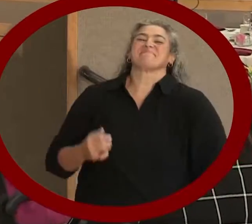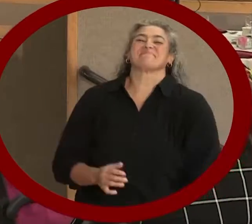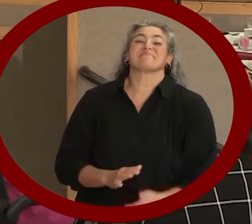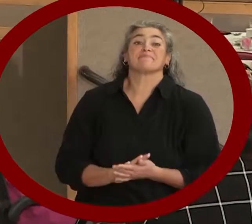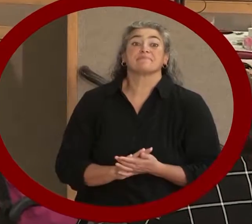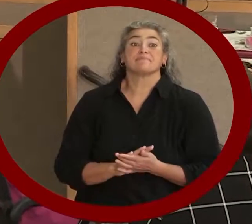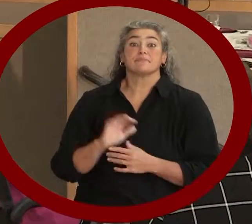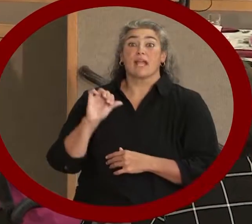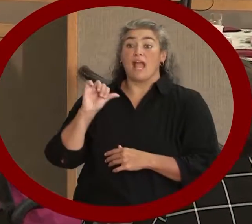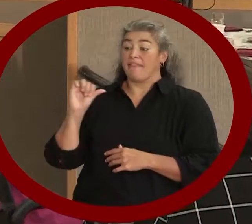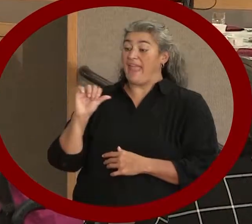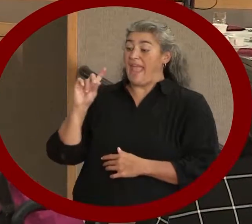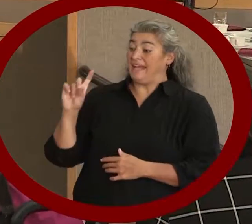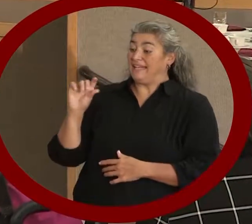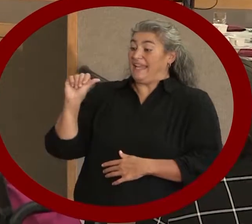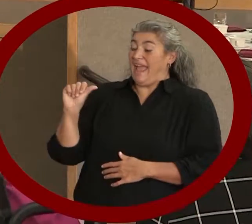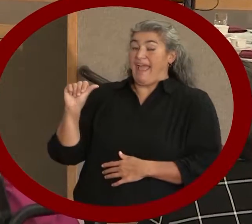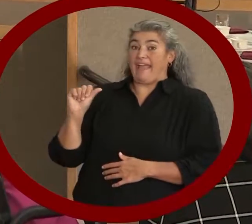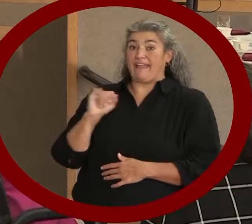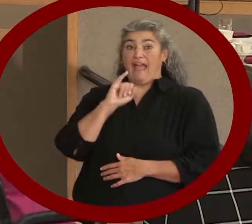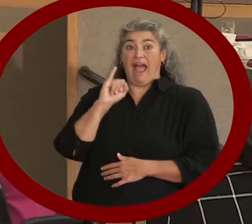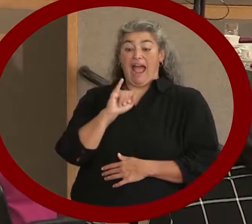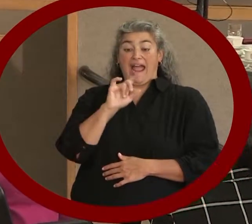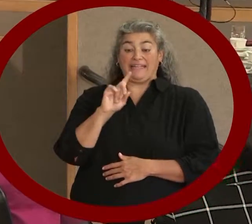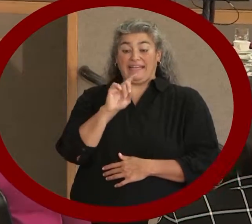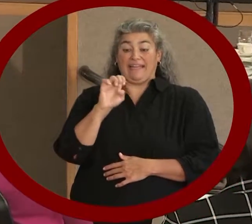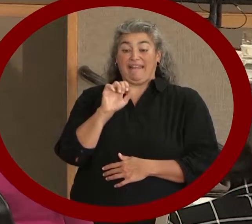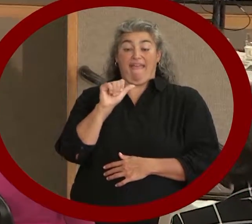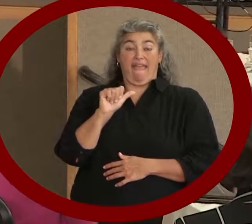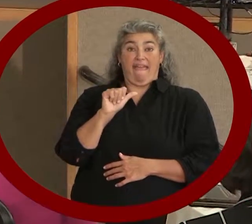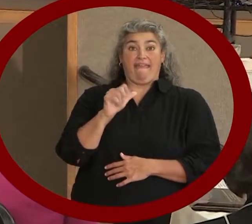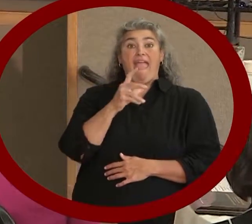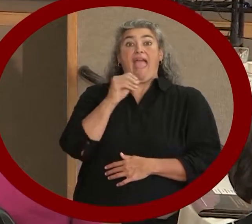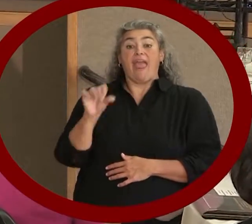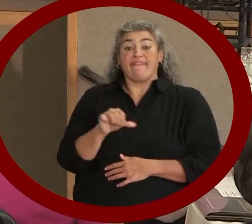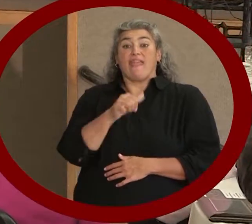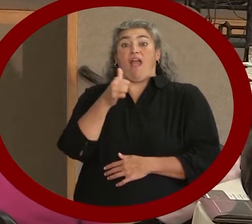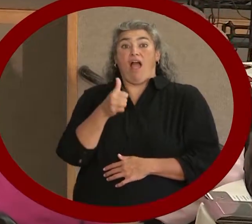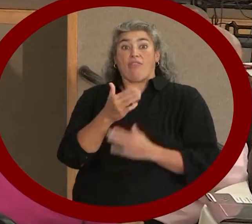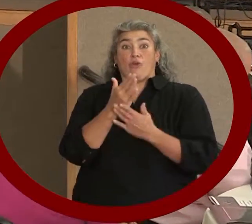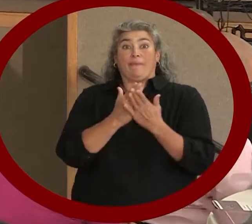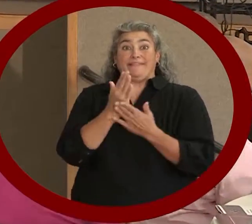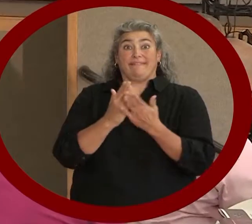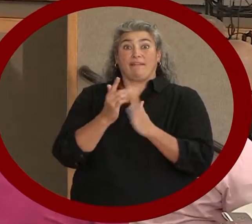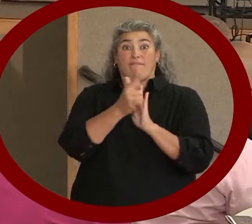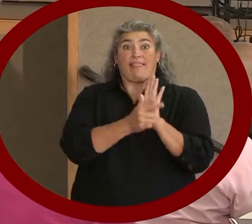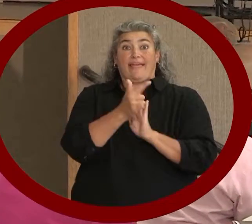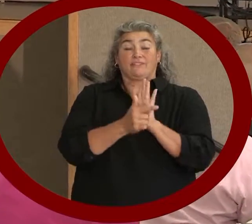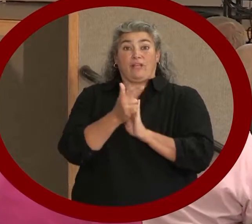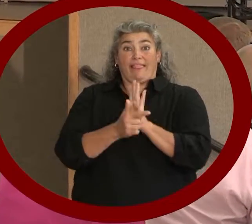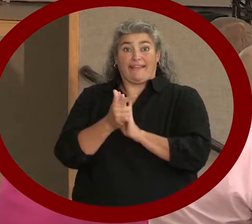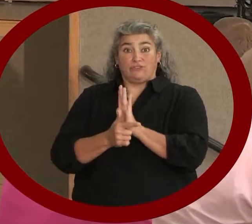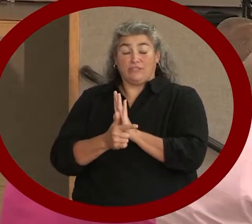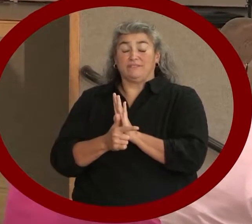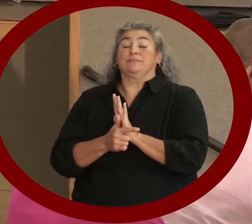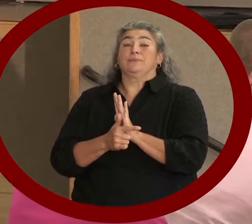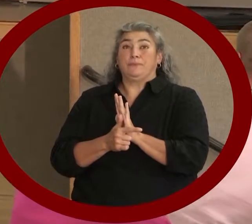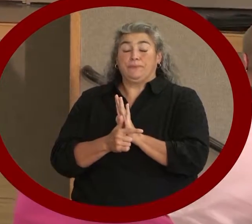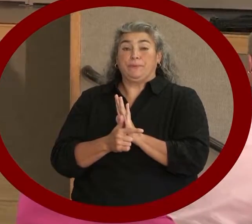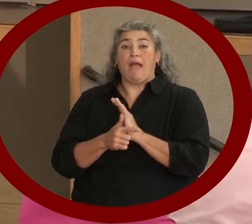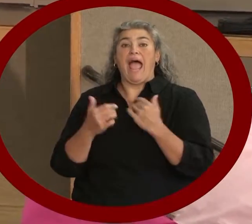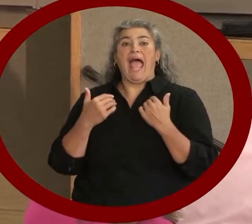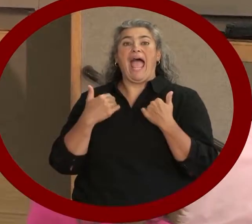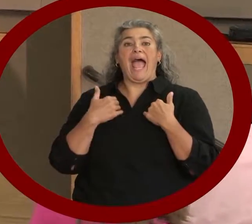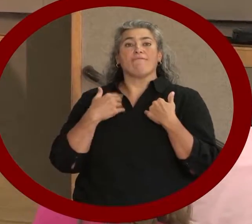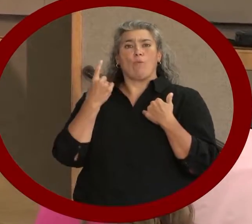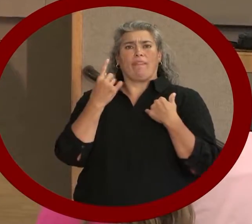The ADA, the IDEA, and the other significant pieces of disability rights legislation have this